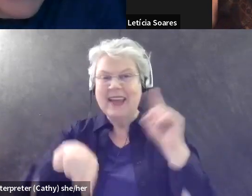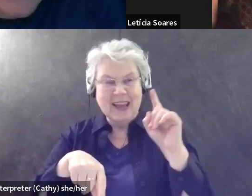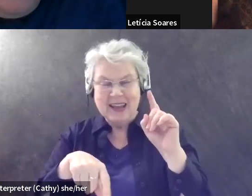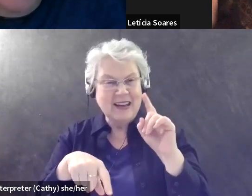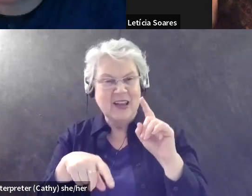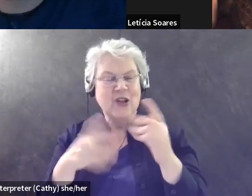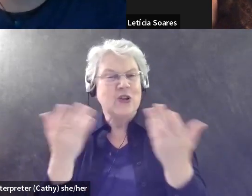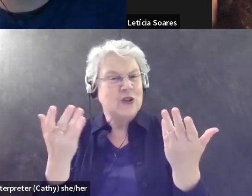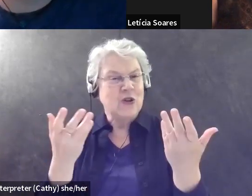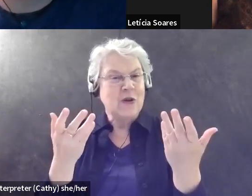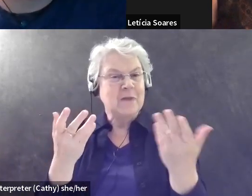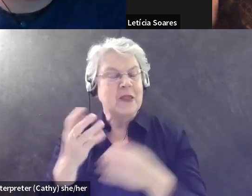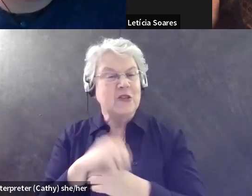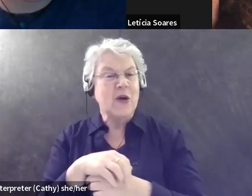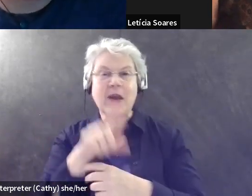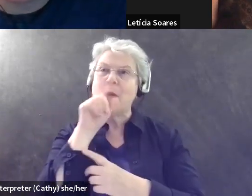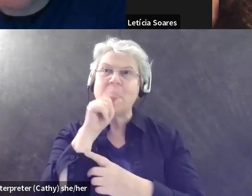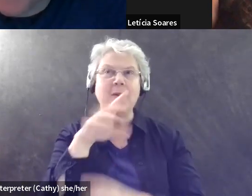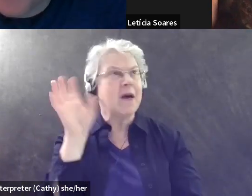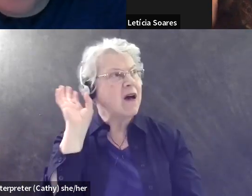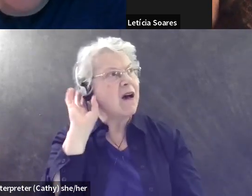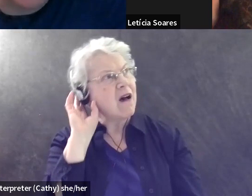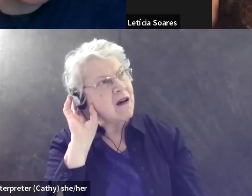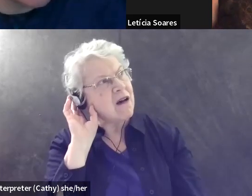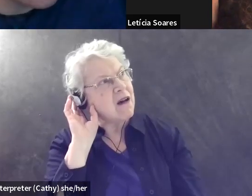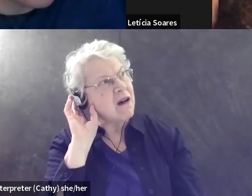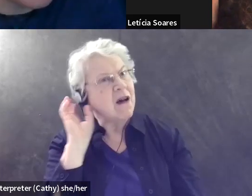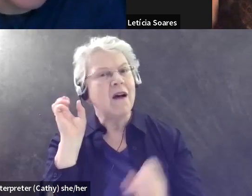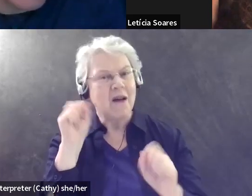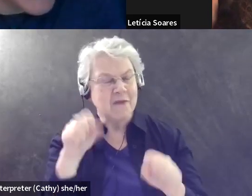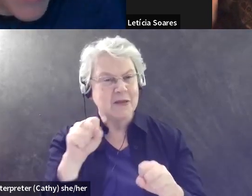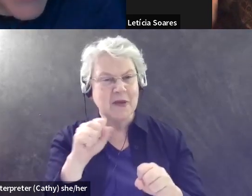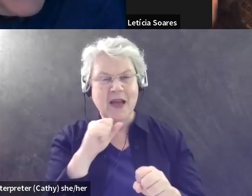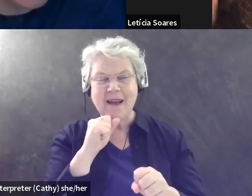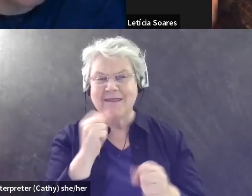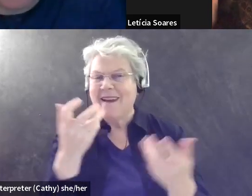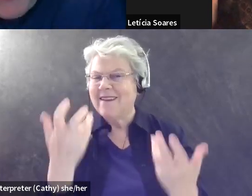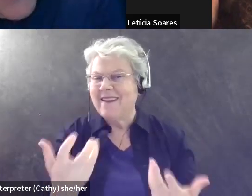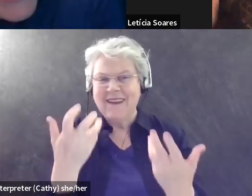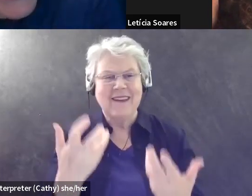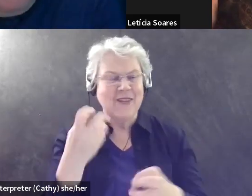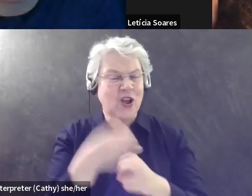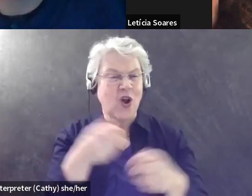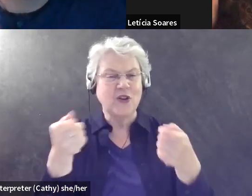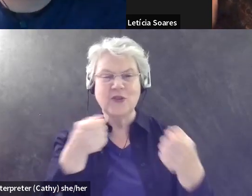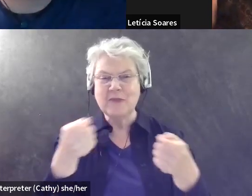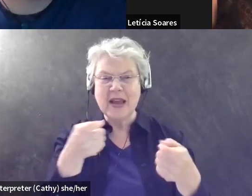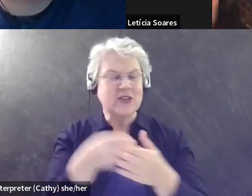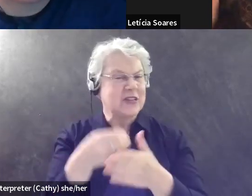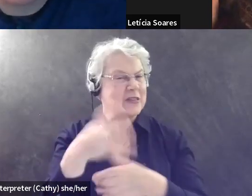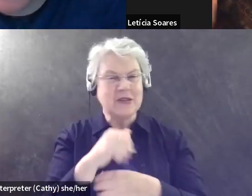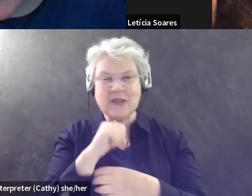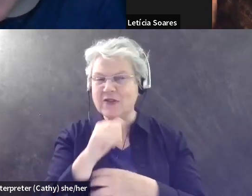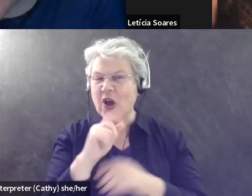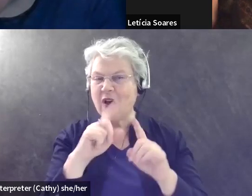birding by ear is a great way to enjoy birds that doesn't involve things that are heavy, hard to manage, maybe too expensive, you know, all these